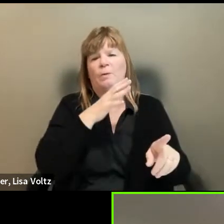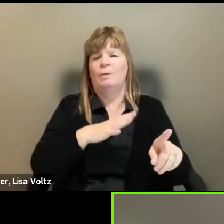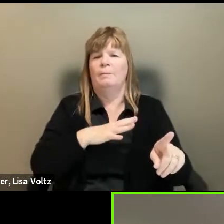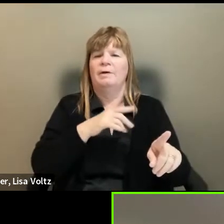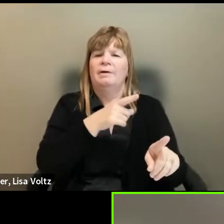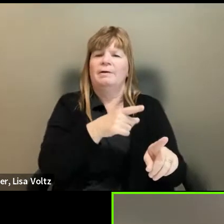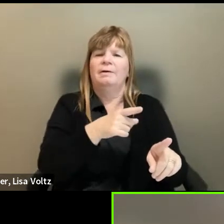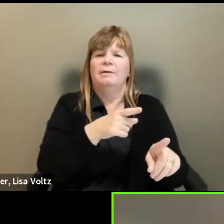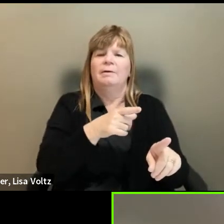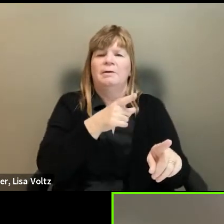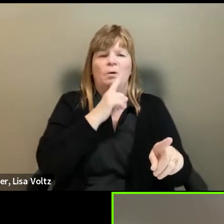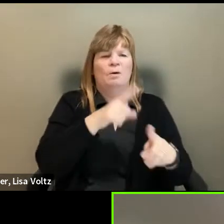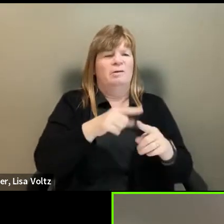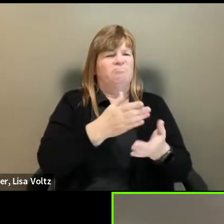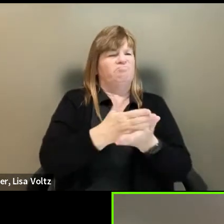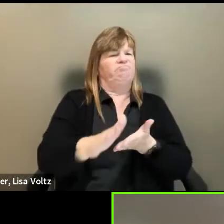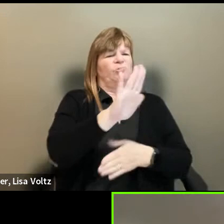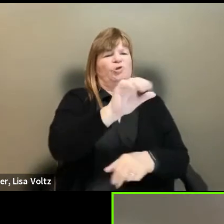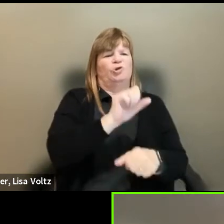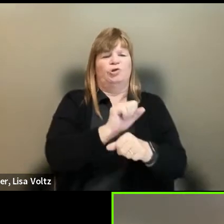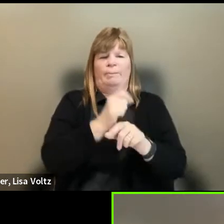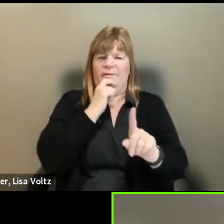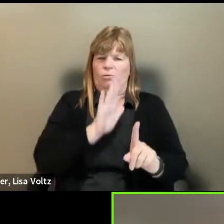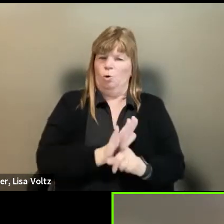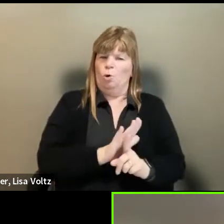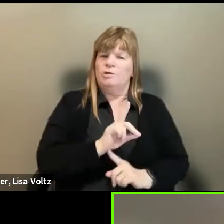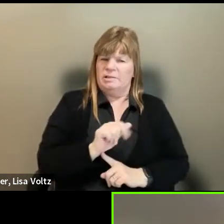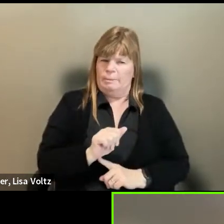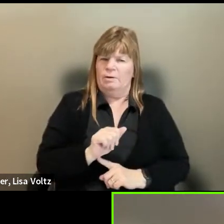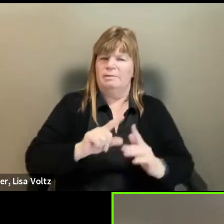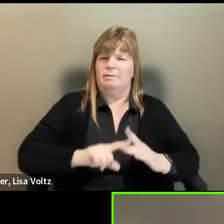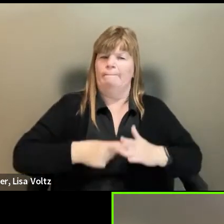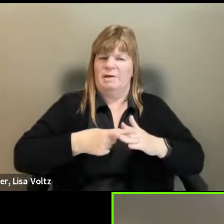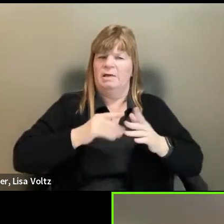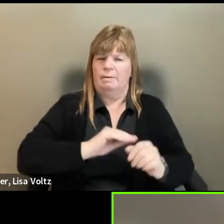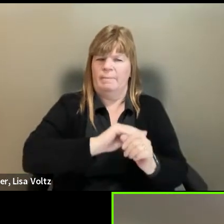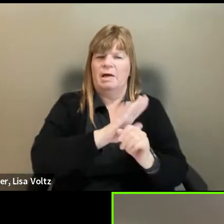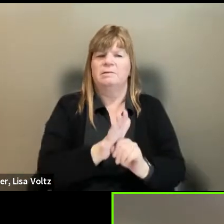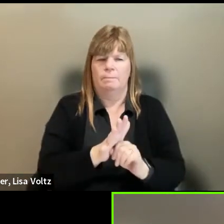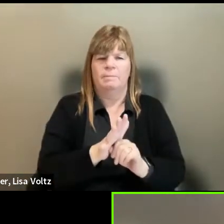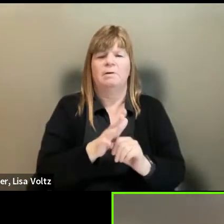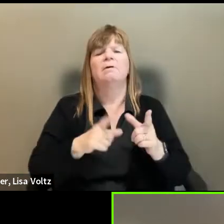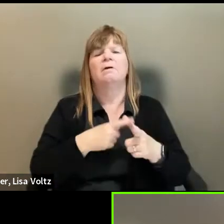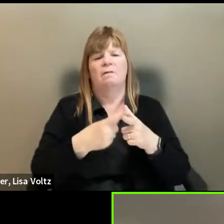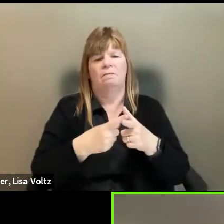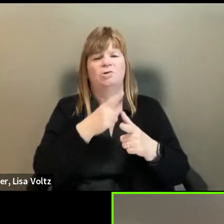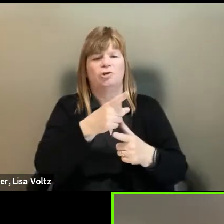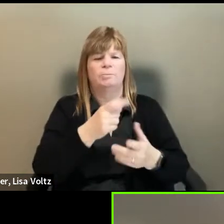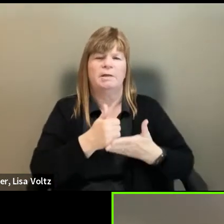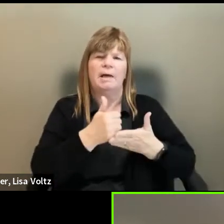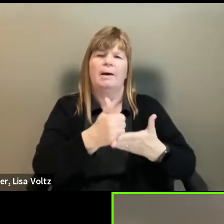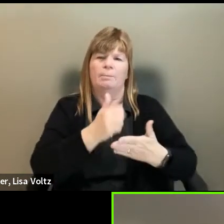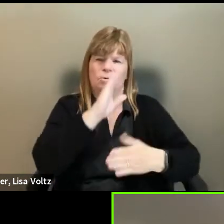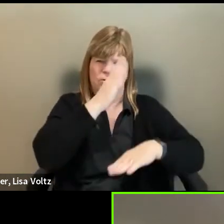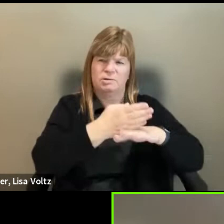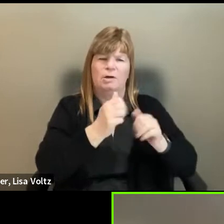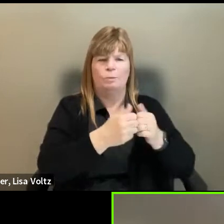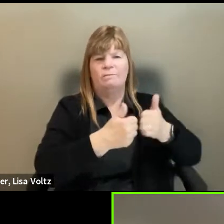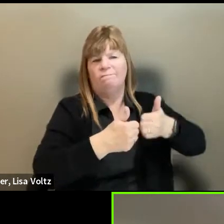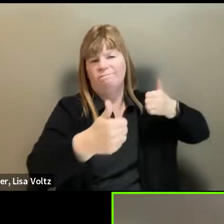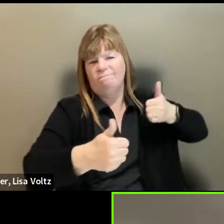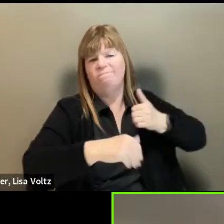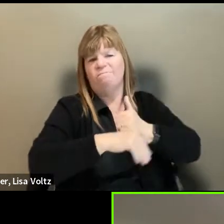she was actually pushed out of the job due to her own disability in the beginning of the pandemic, um, and then has been helping her son with virtual schooling